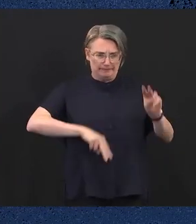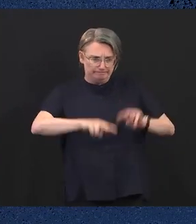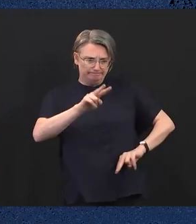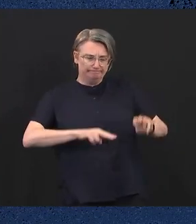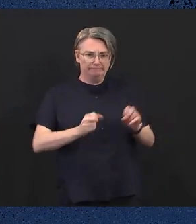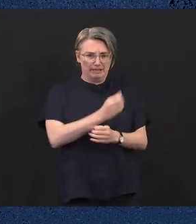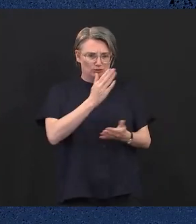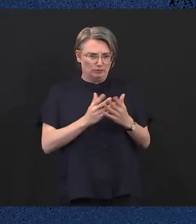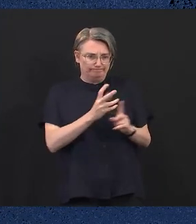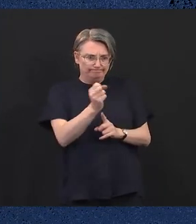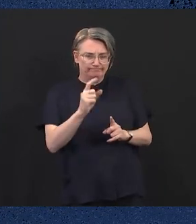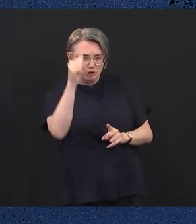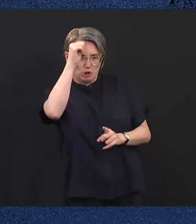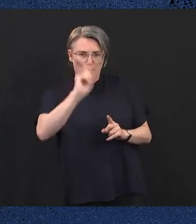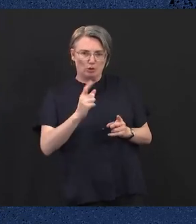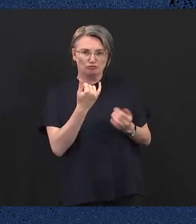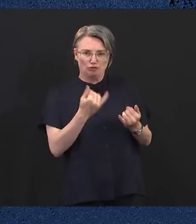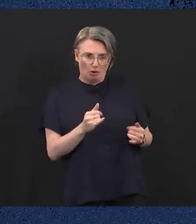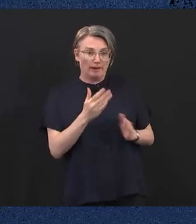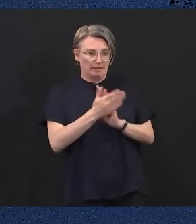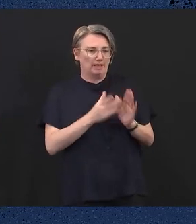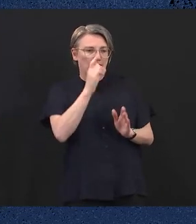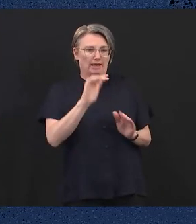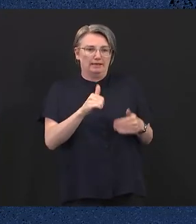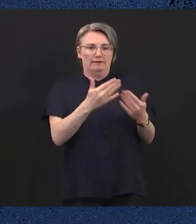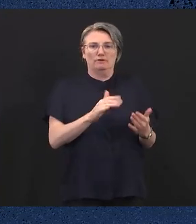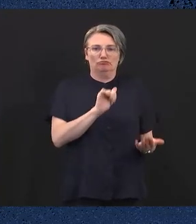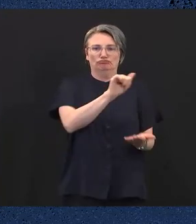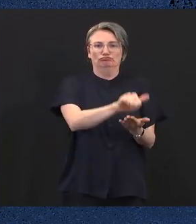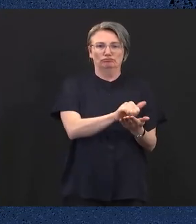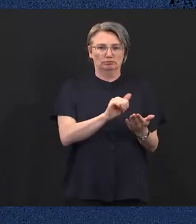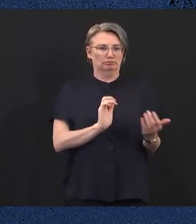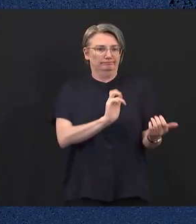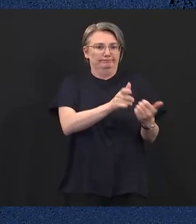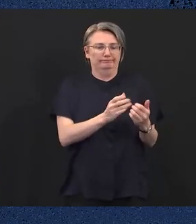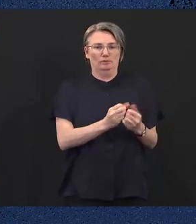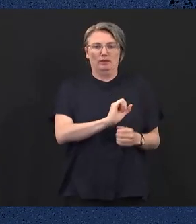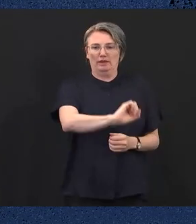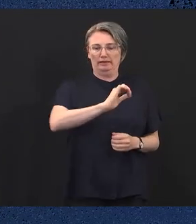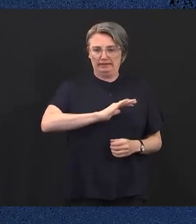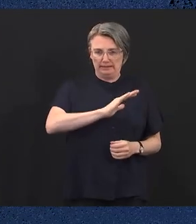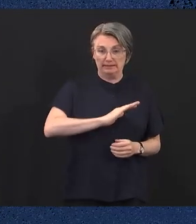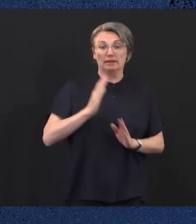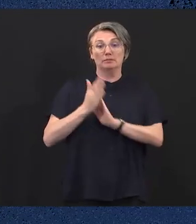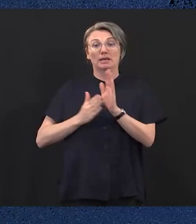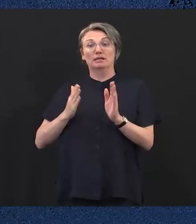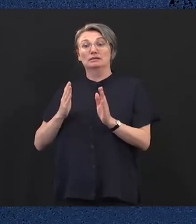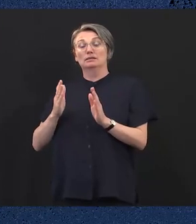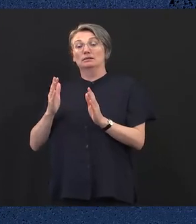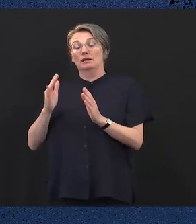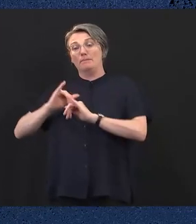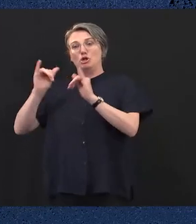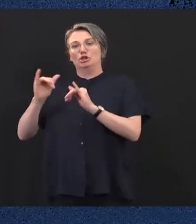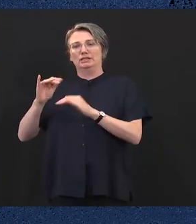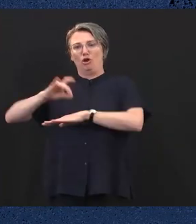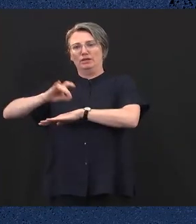field and make clinical decisions, taking pressure off our busy emergency departments by eliminating the need